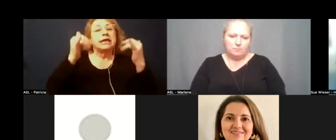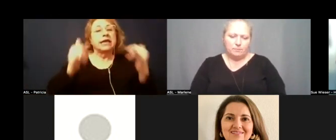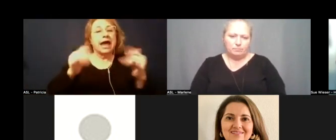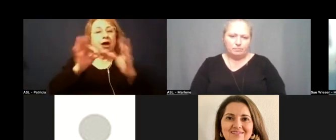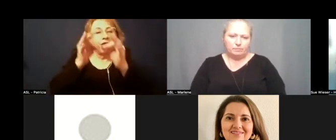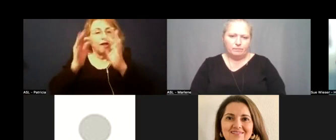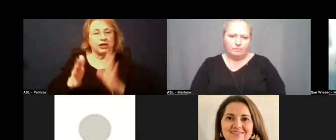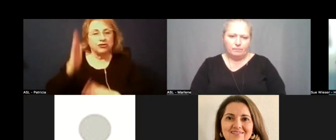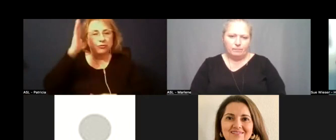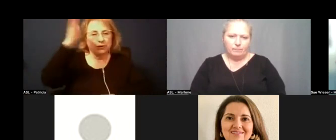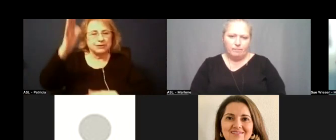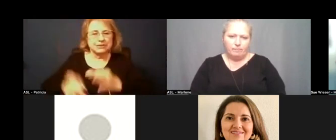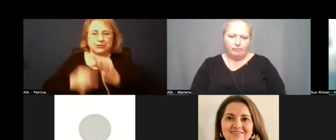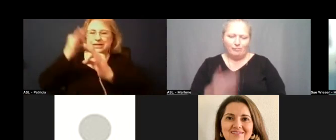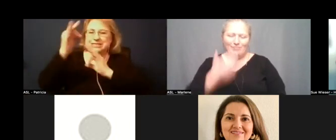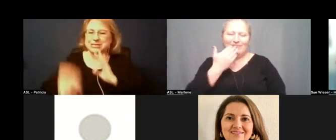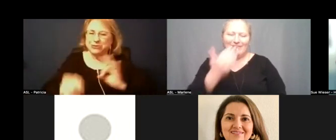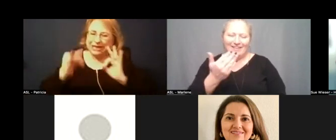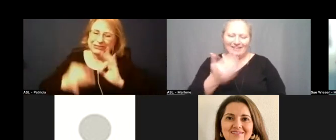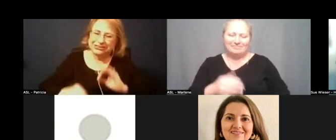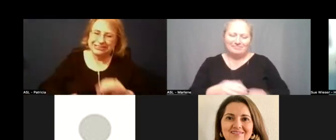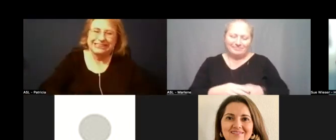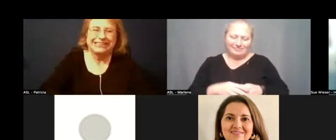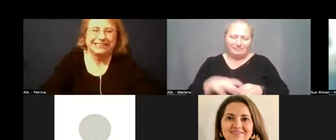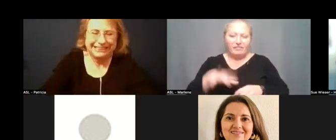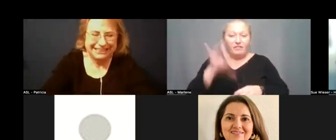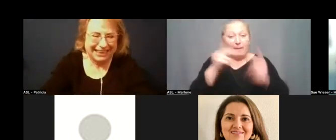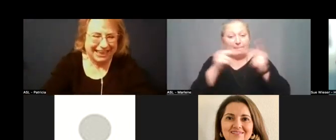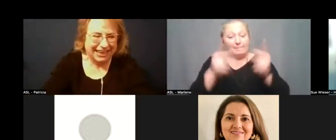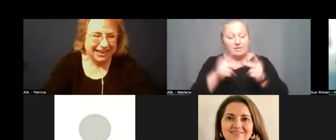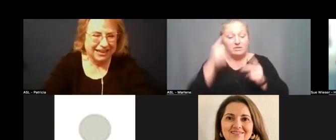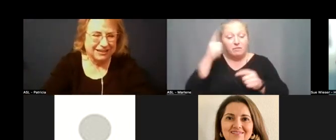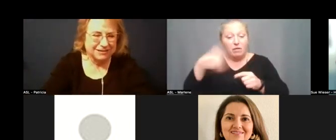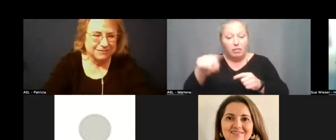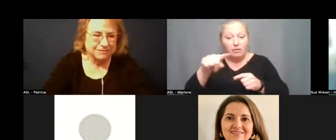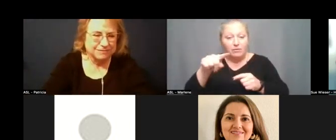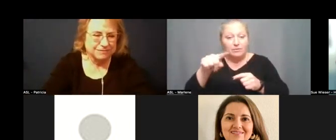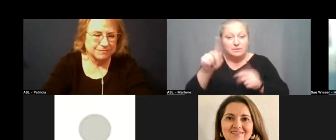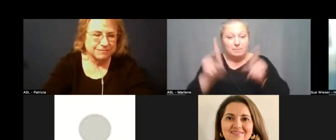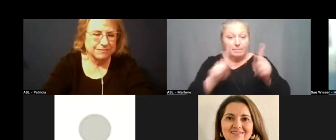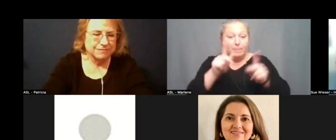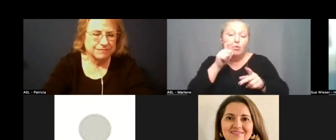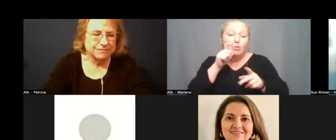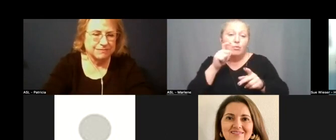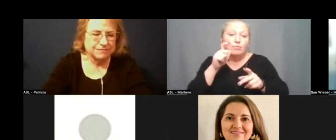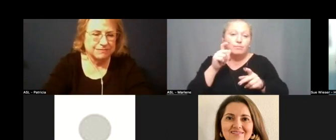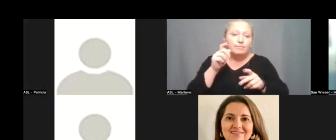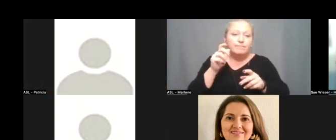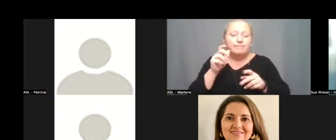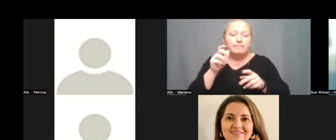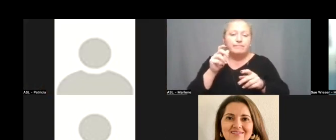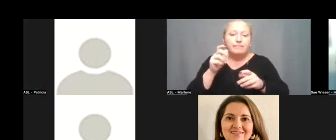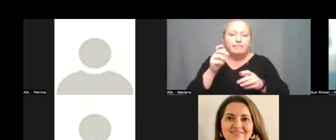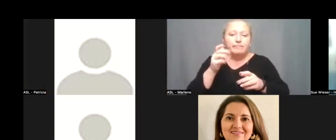historically sort of found positions for those um um people who um who there may be